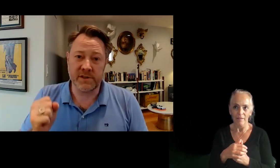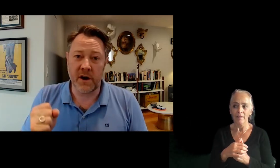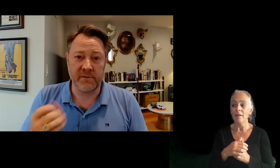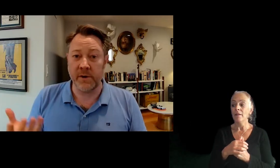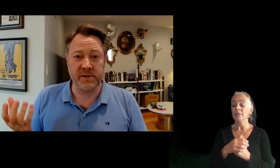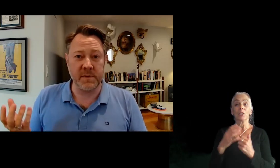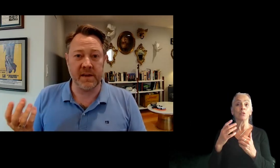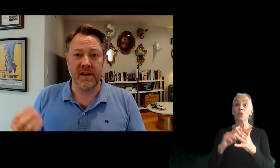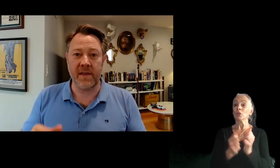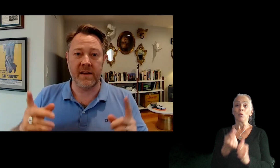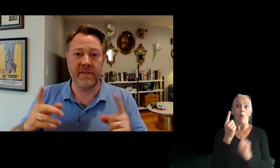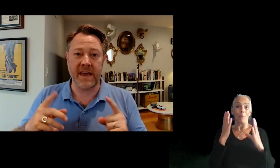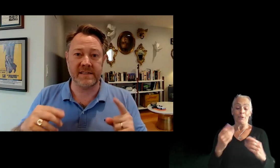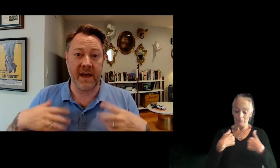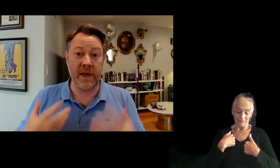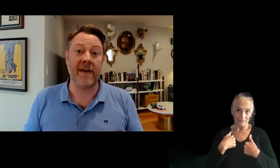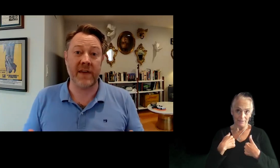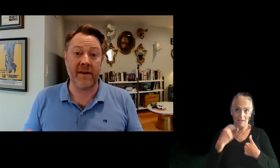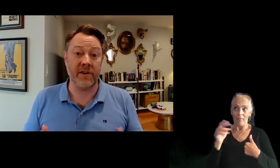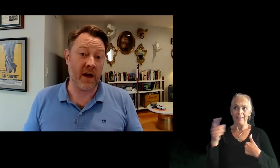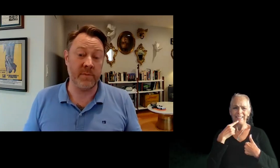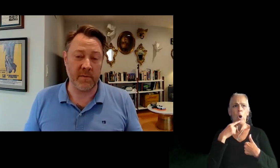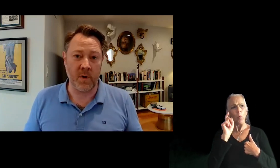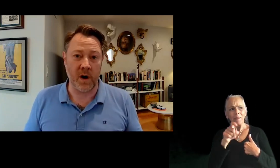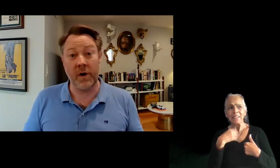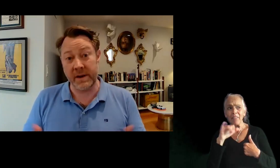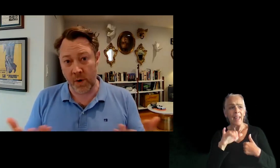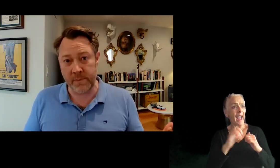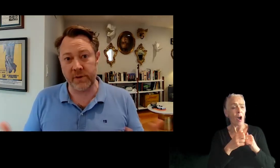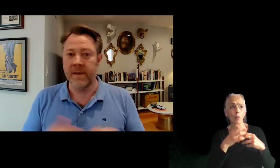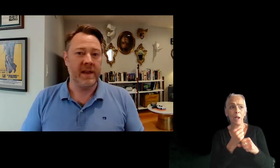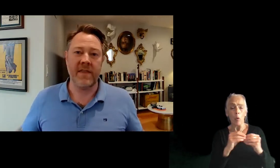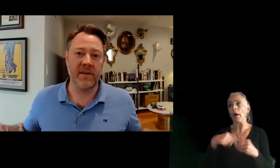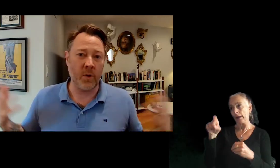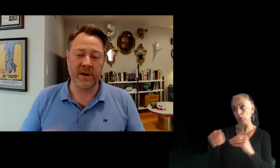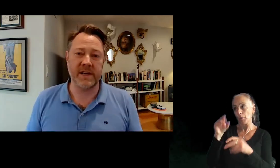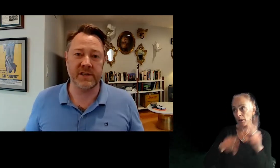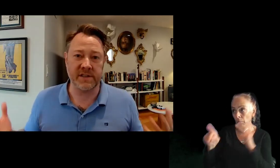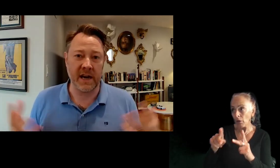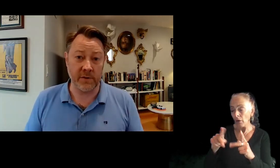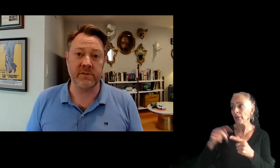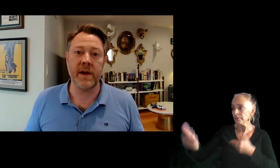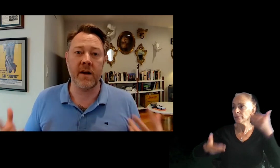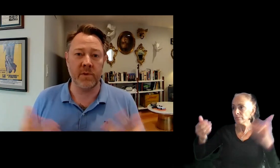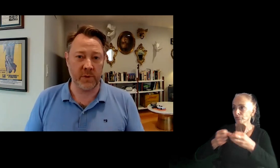one person to start. It's always just me. And then they say, we have to have this. How can we get more? Well, I need more people. And then the organization just kind of grows from there. with the